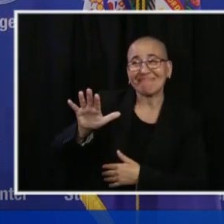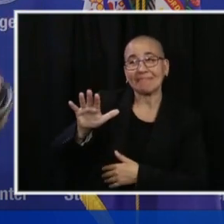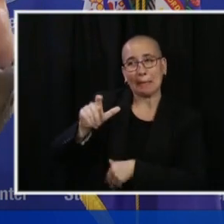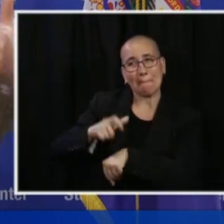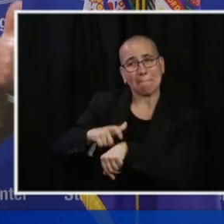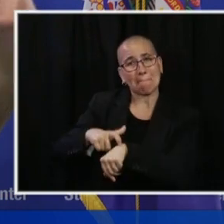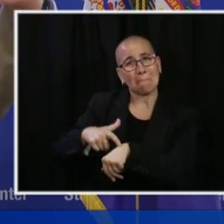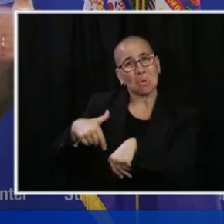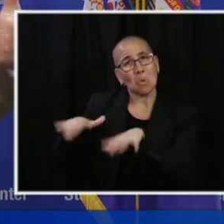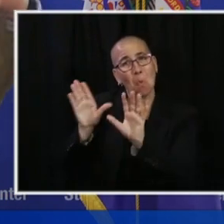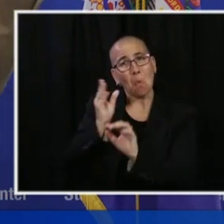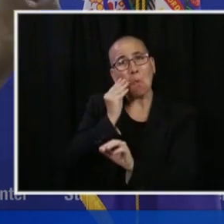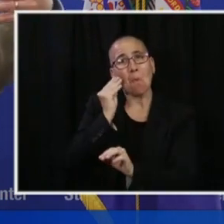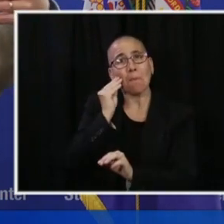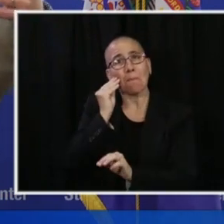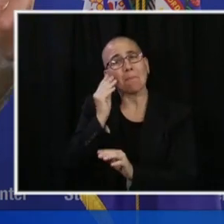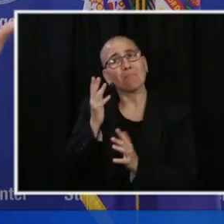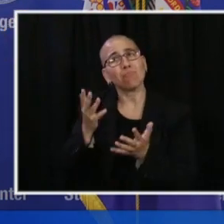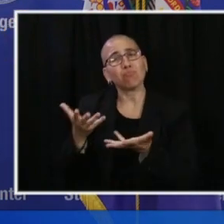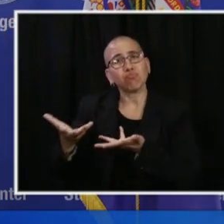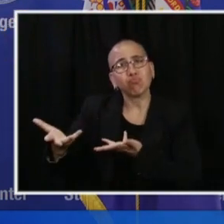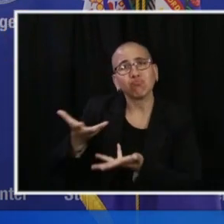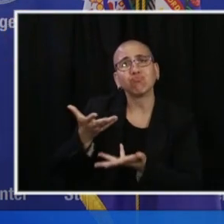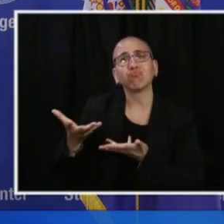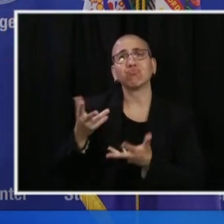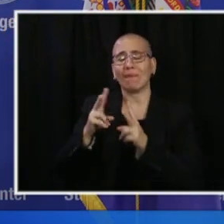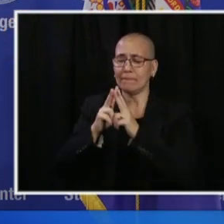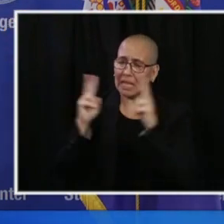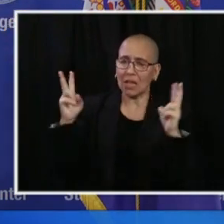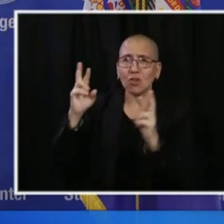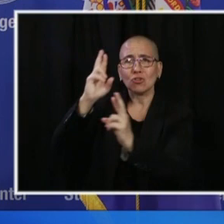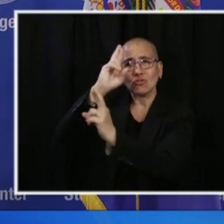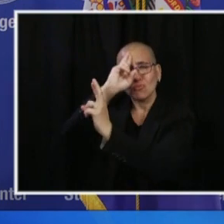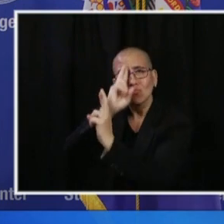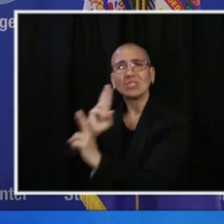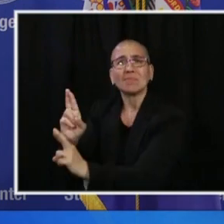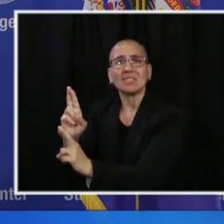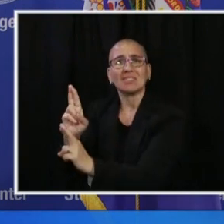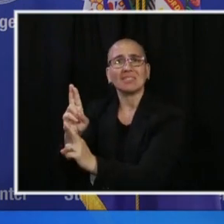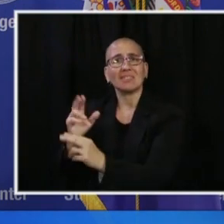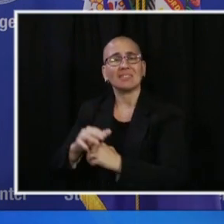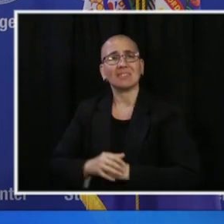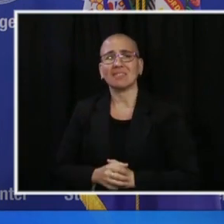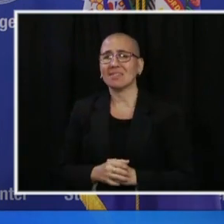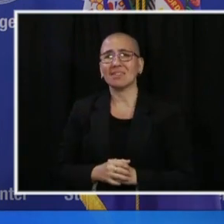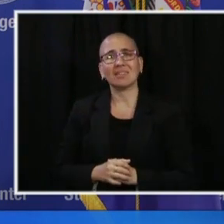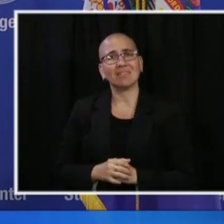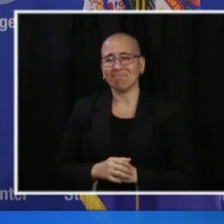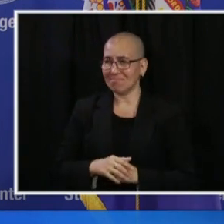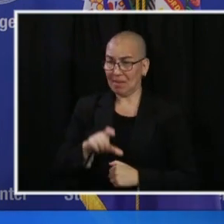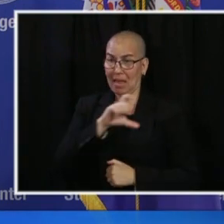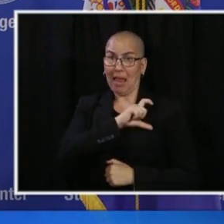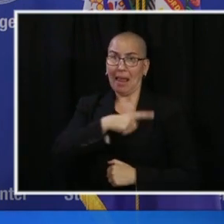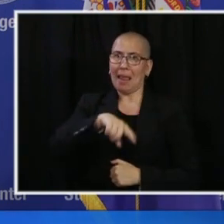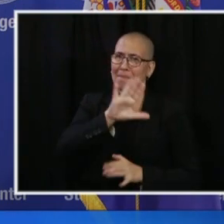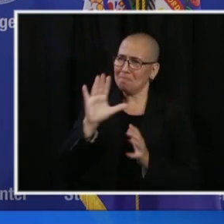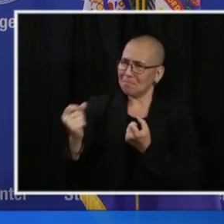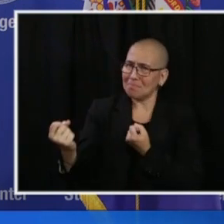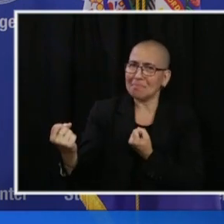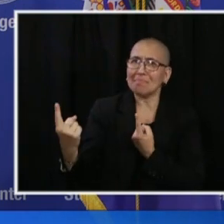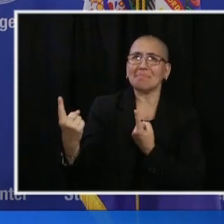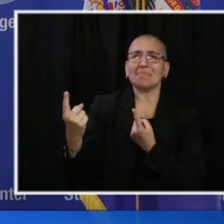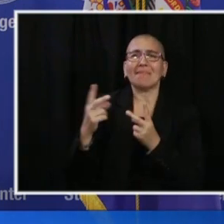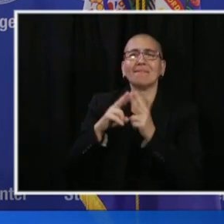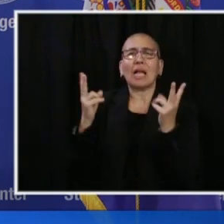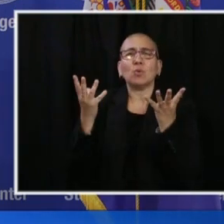way that people were processed and treated and some of the interactions between the two to understand each other was, for me, the way I think people